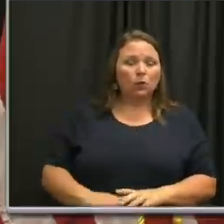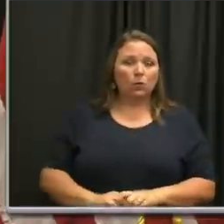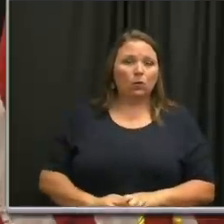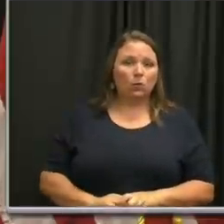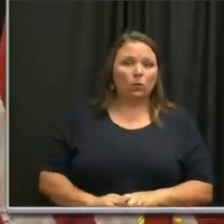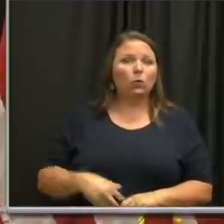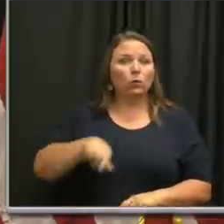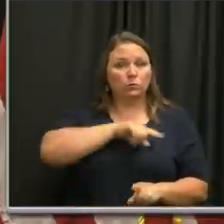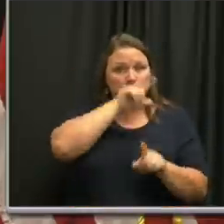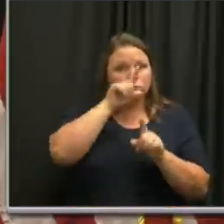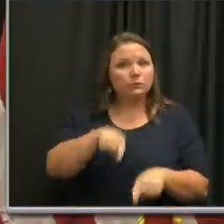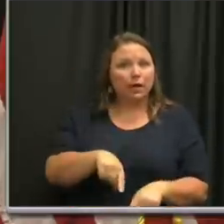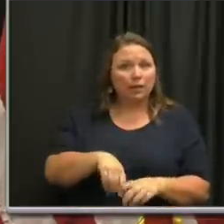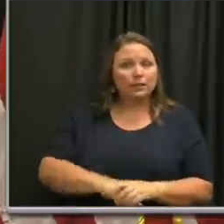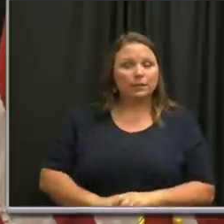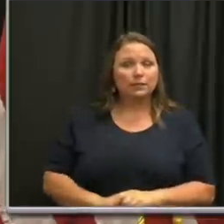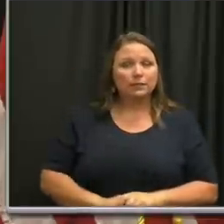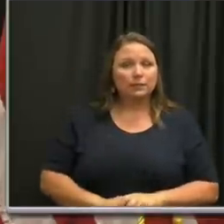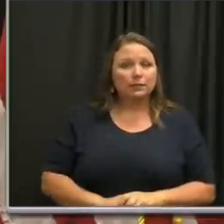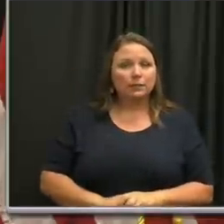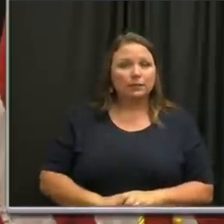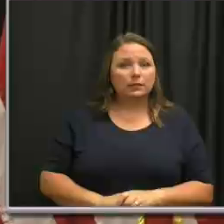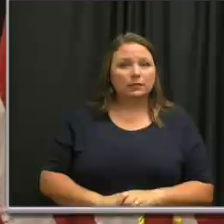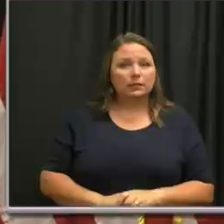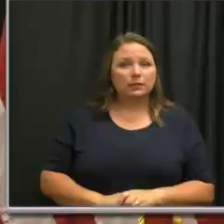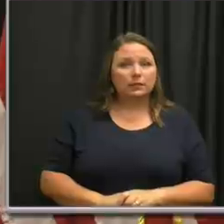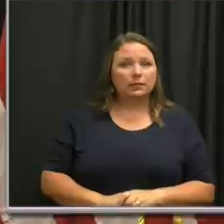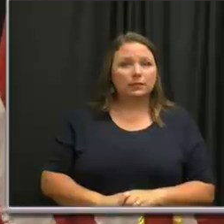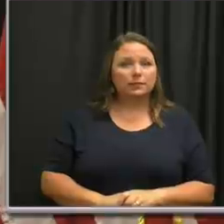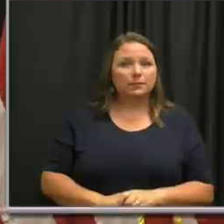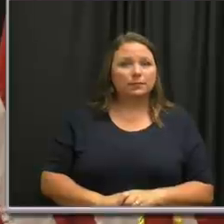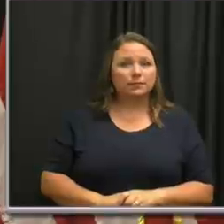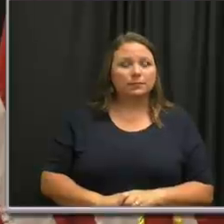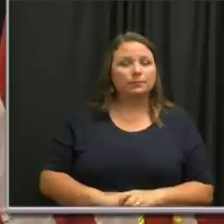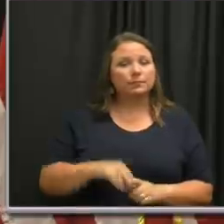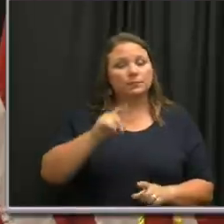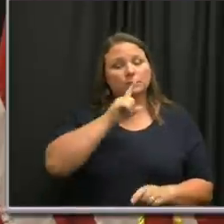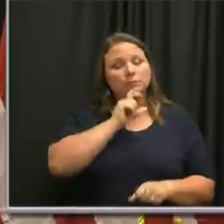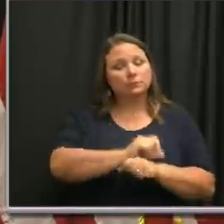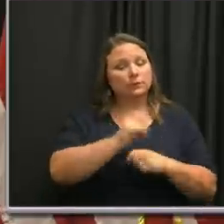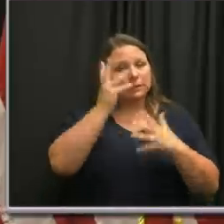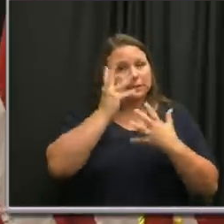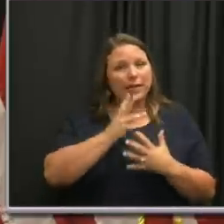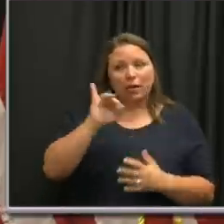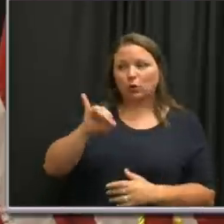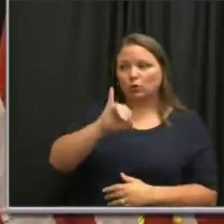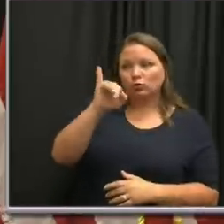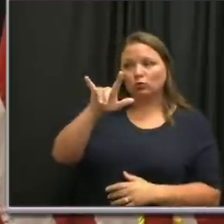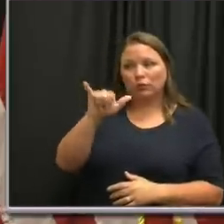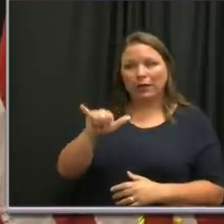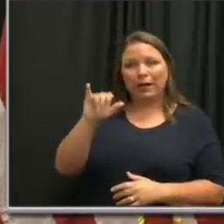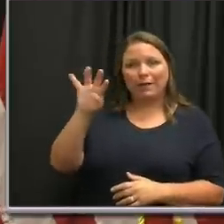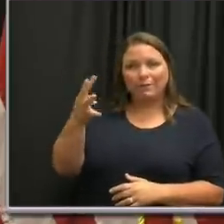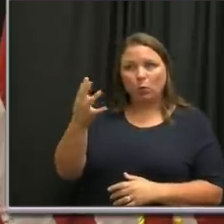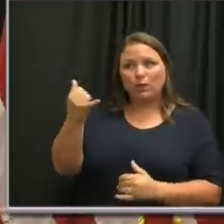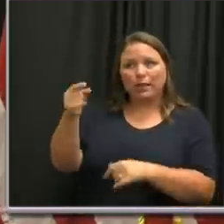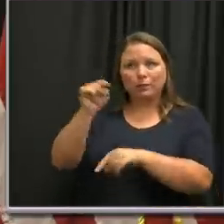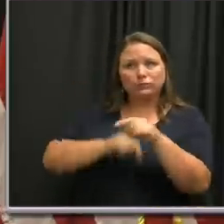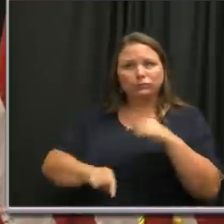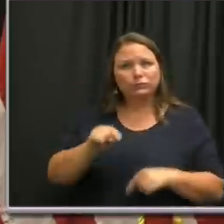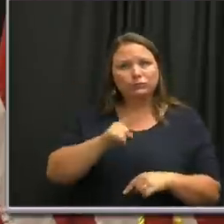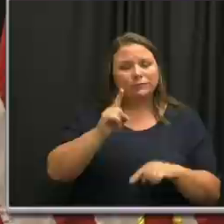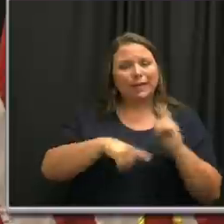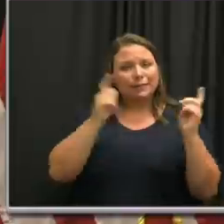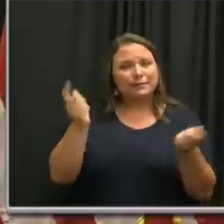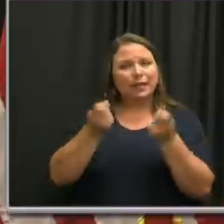we have responded. It is, um, you know, sad that it's at the 4th of July and we have to go back to some